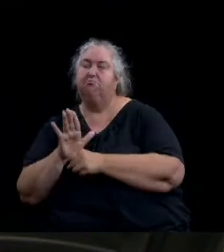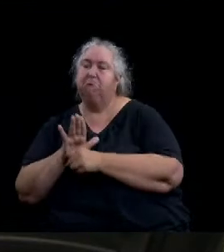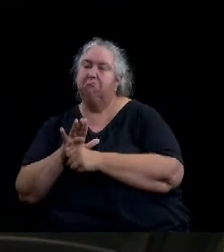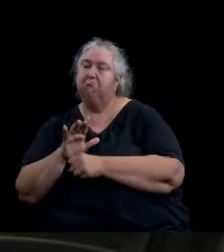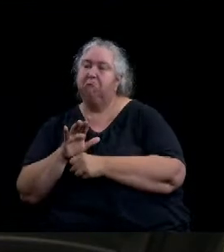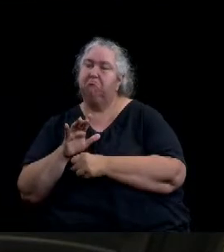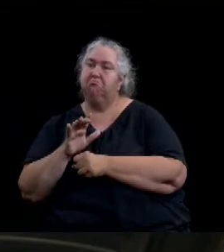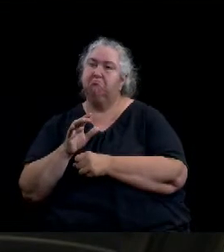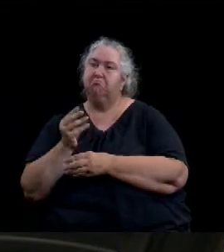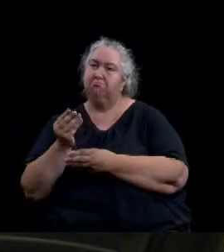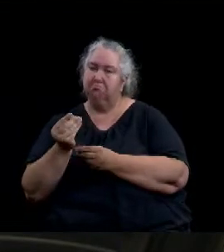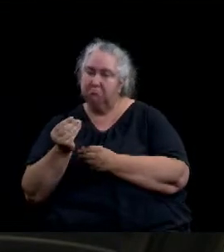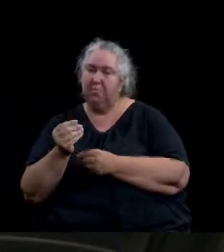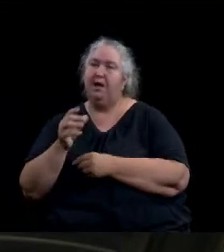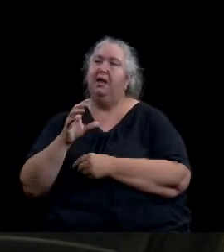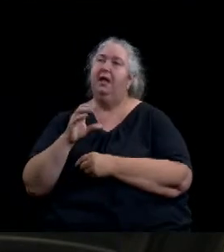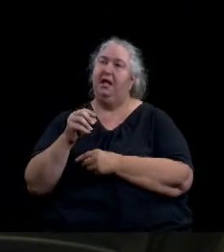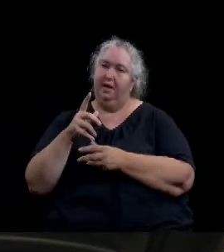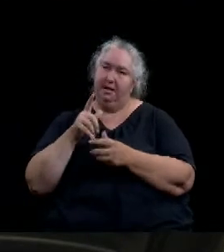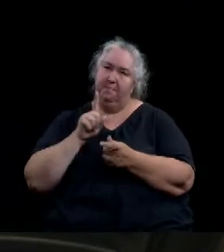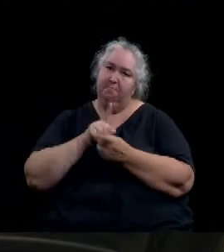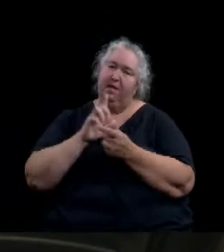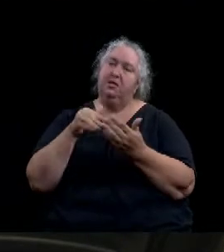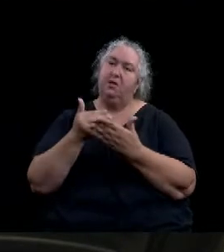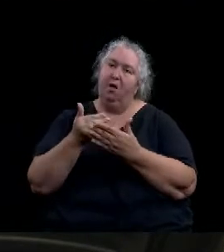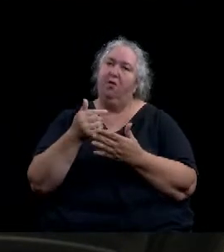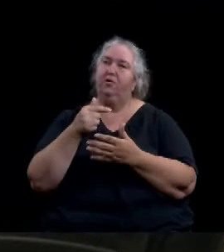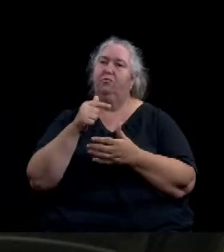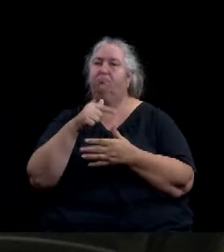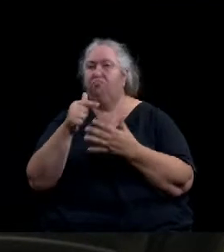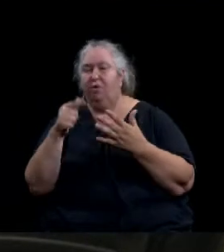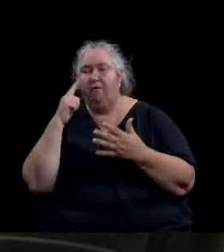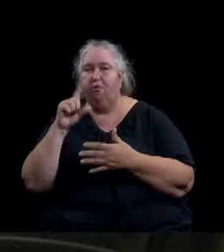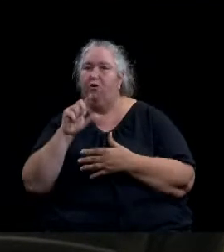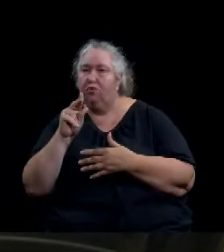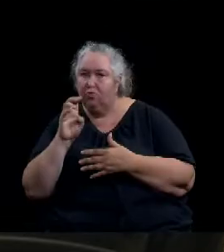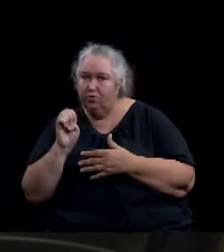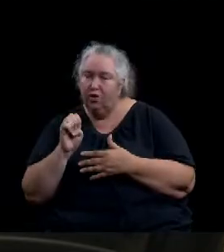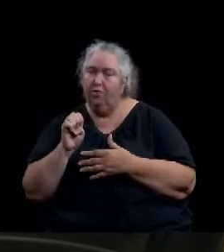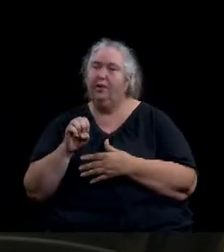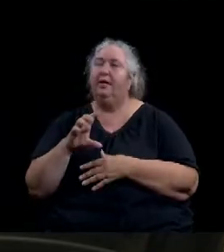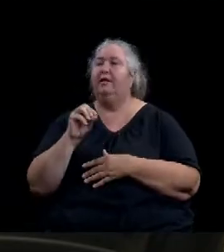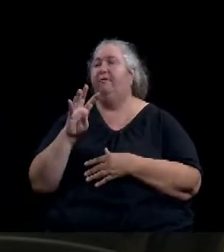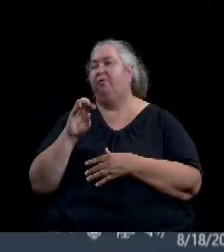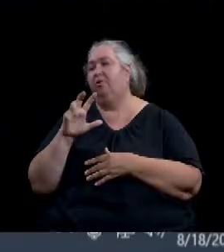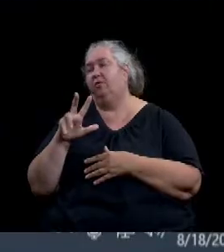for 03 zoning and 403 zoning brings the existing commercial use in the conformance with the zoning ordinance.